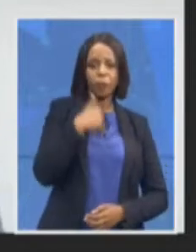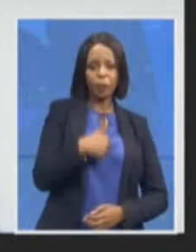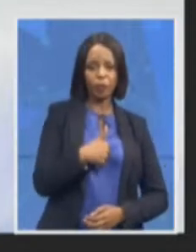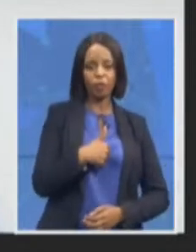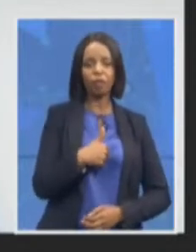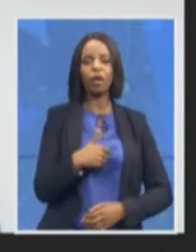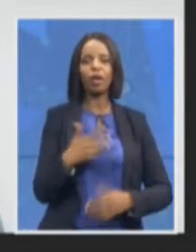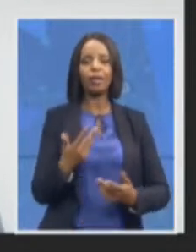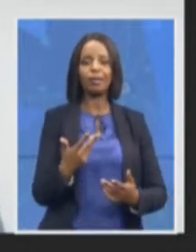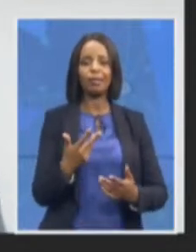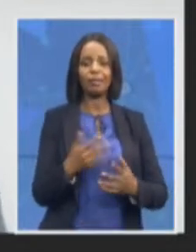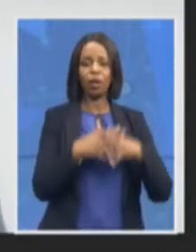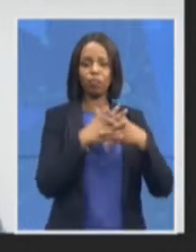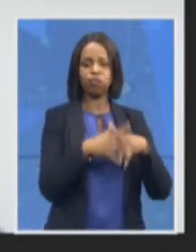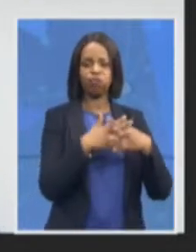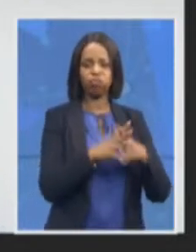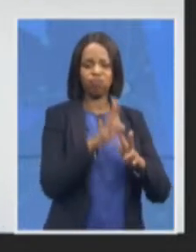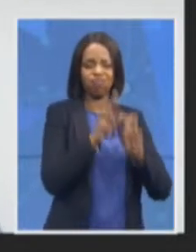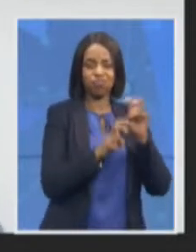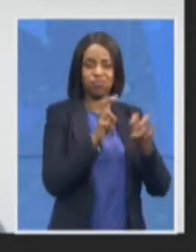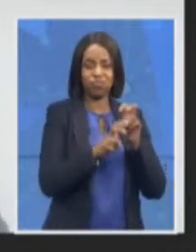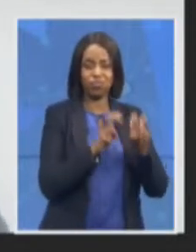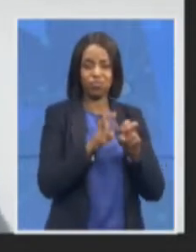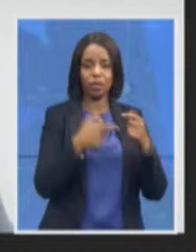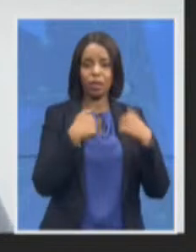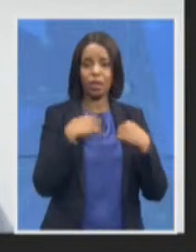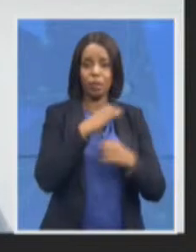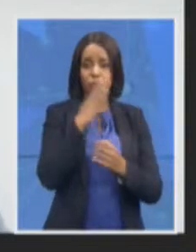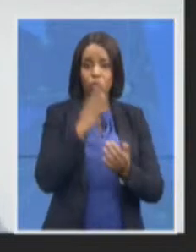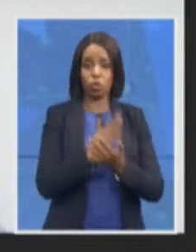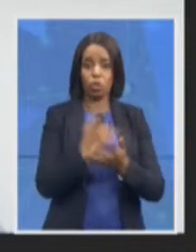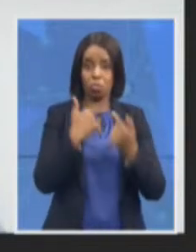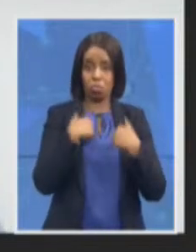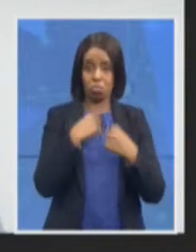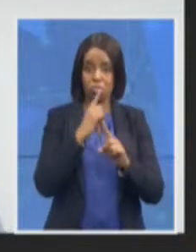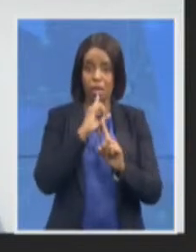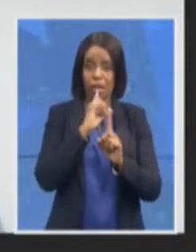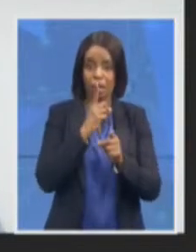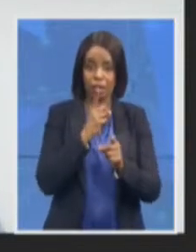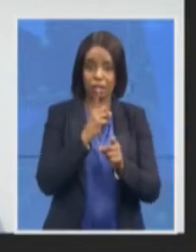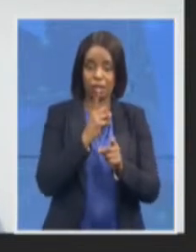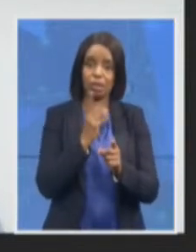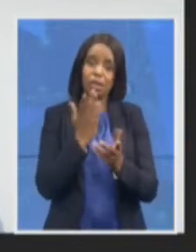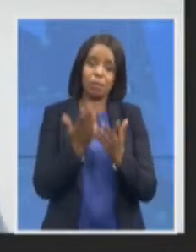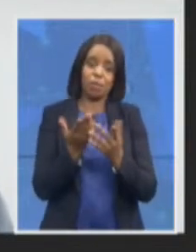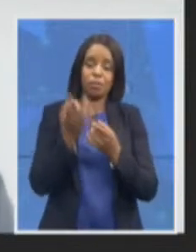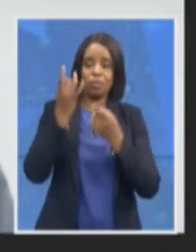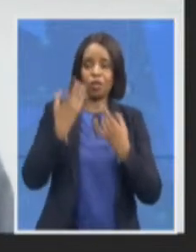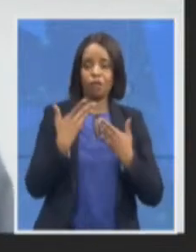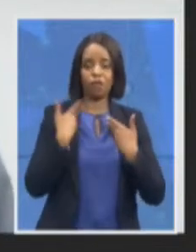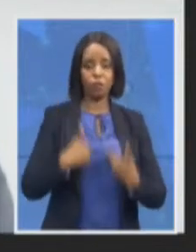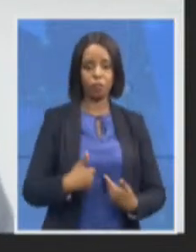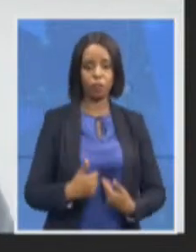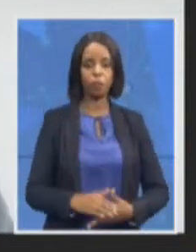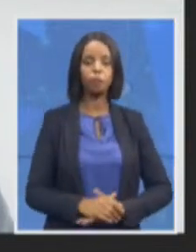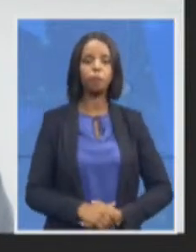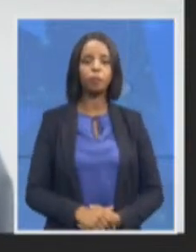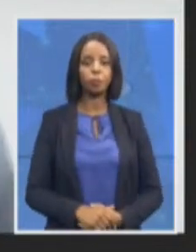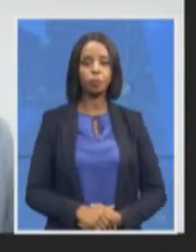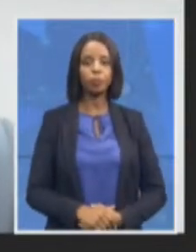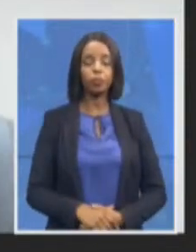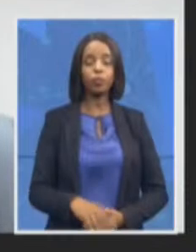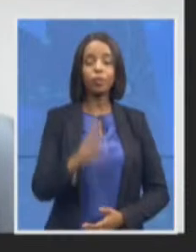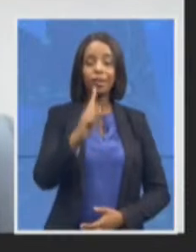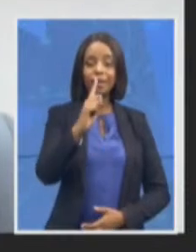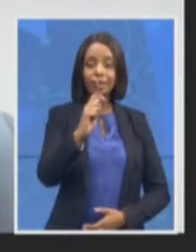as well I actually should indicate later. So as far as the TRC and the issues